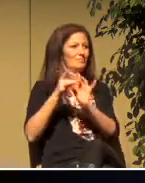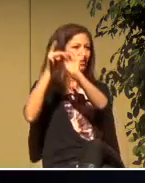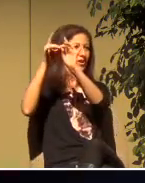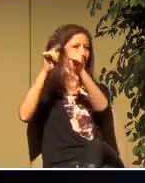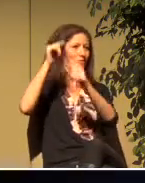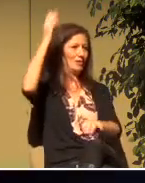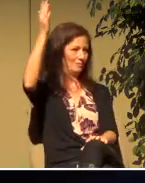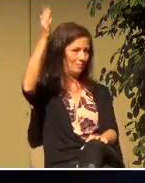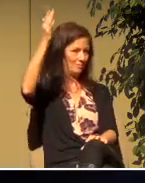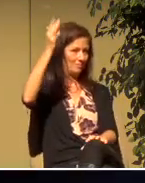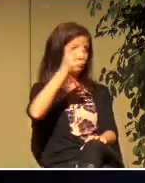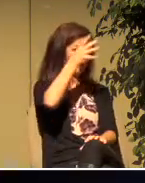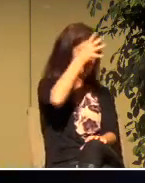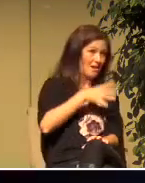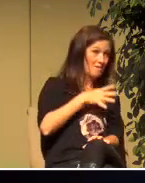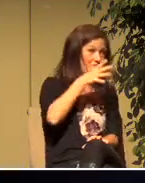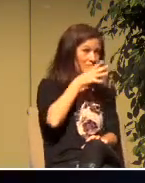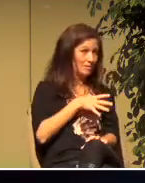and old